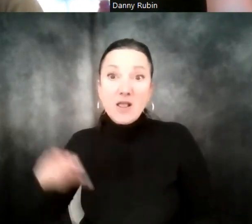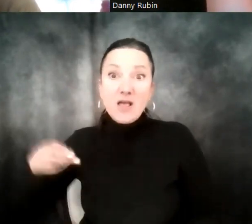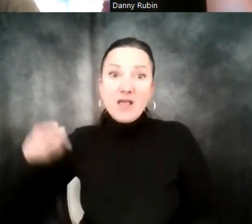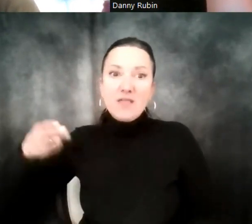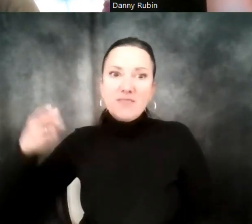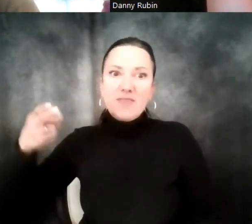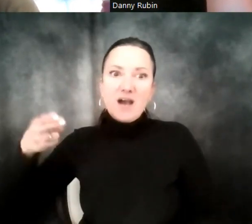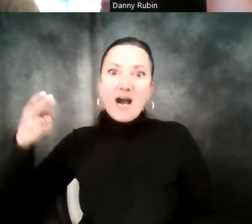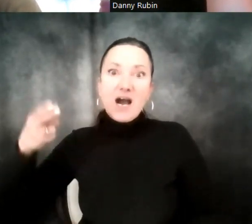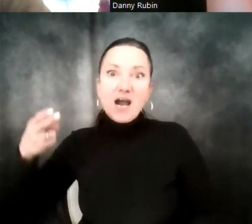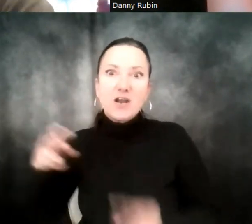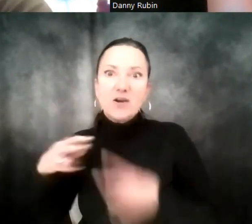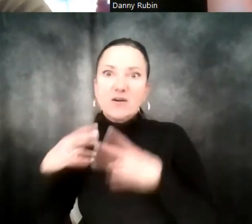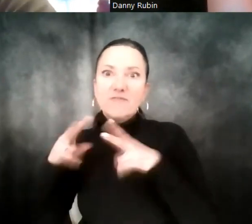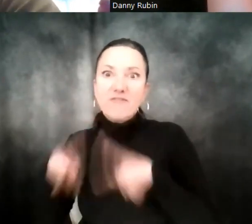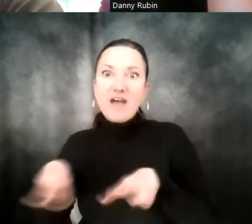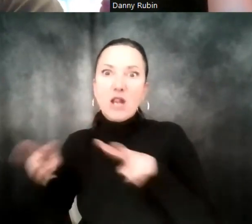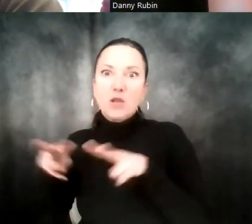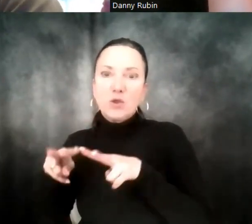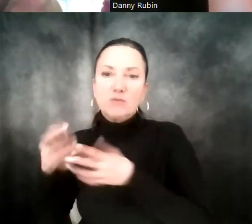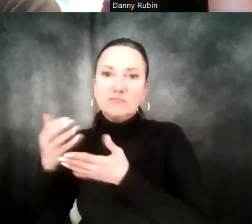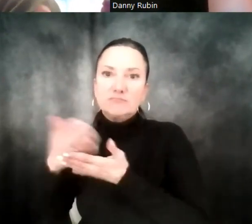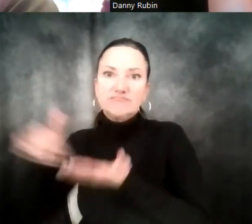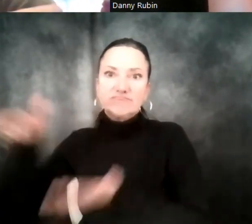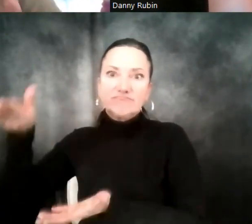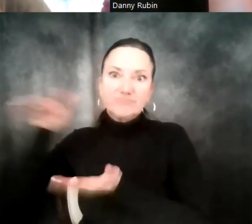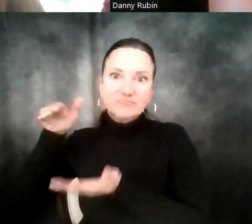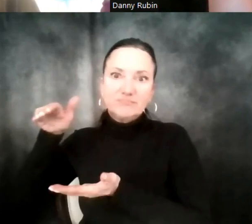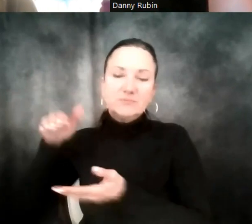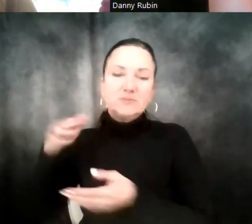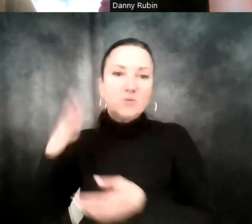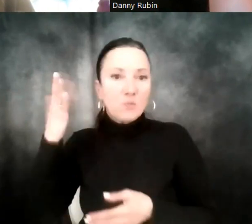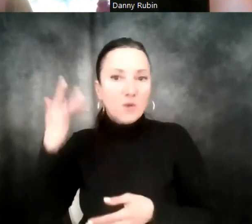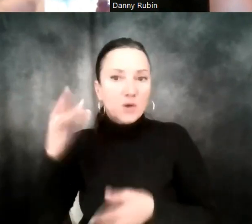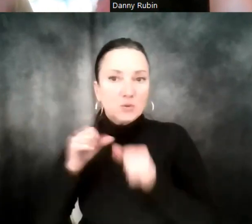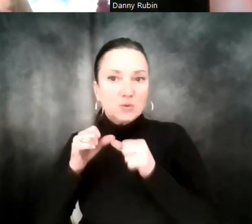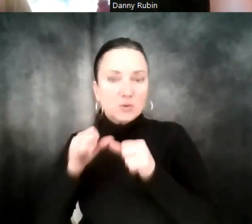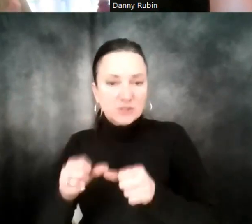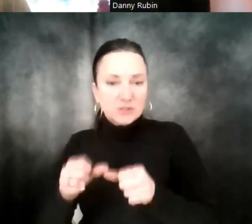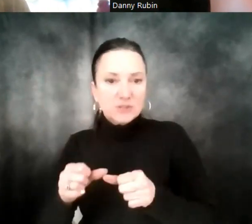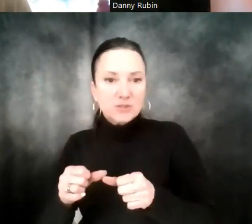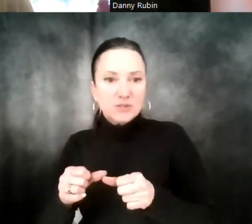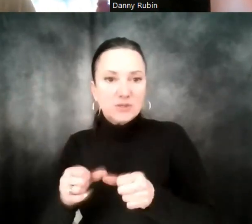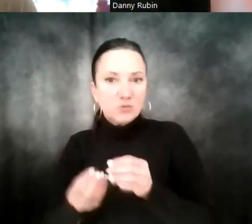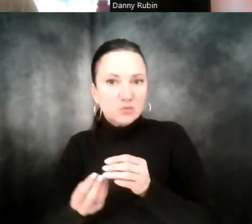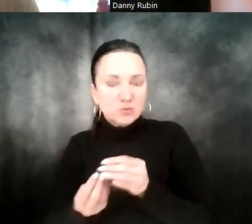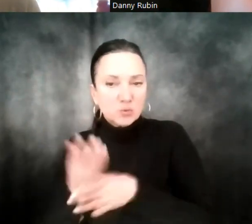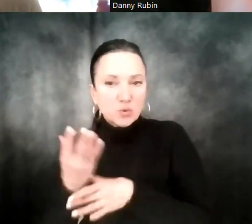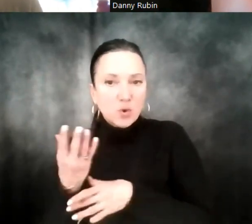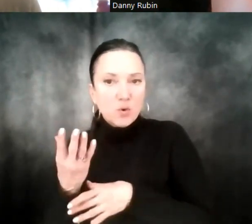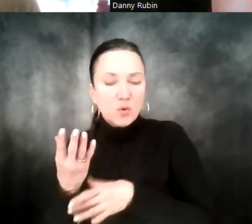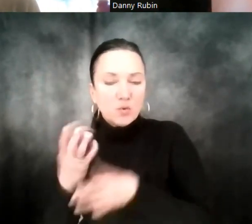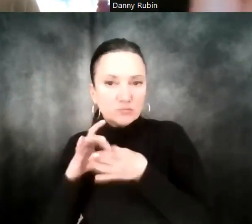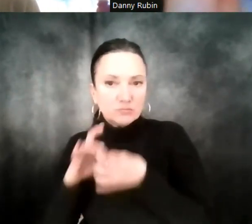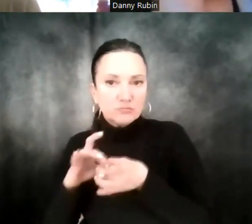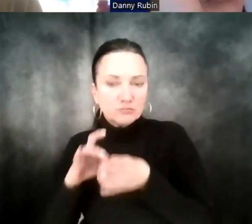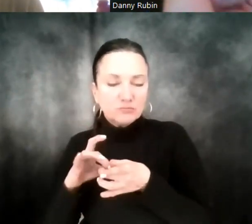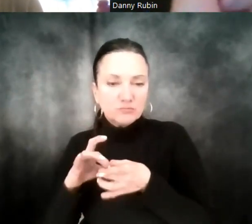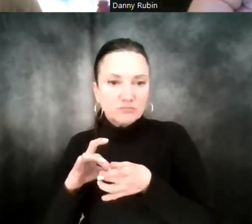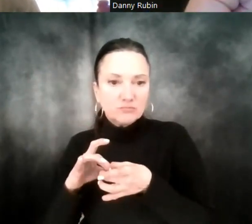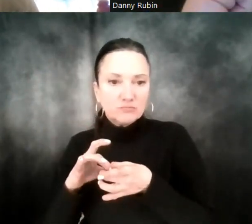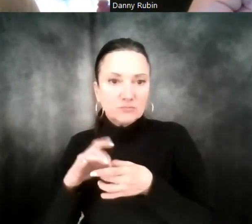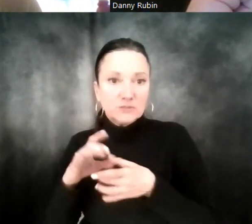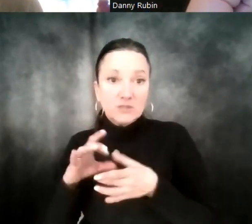are, like, they're big ones on their books of business. And that was all to continue to facilitate and grow the relationship. Because